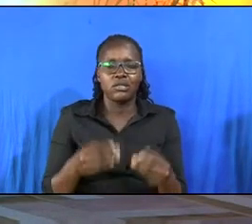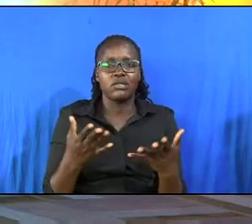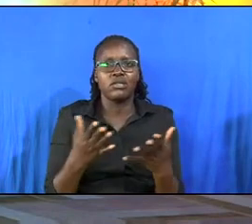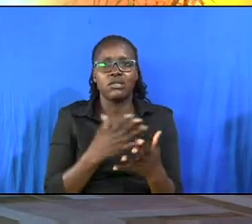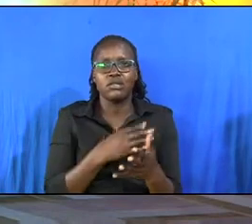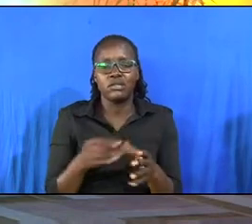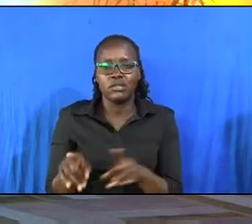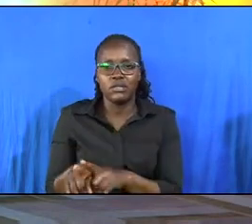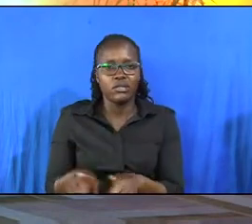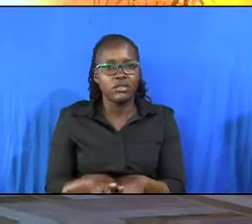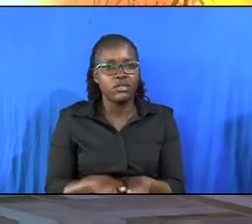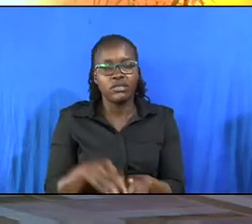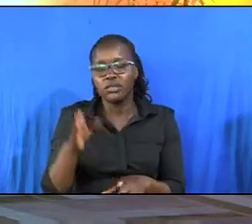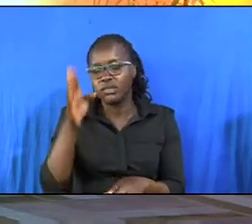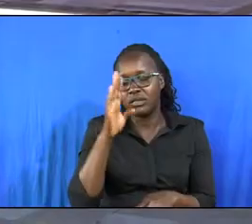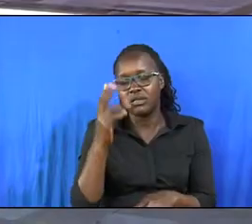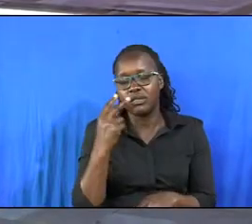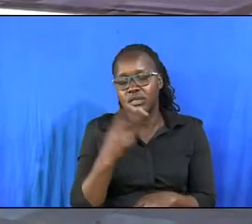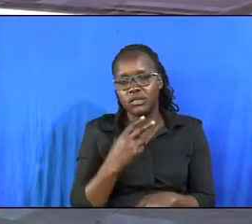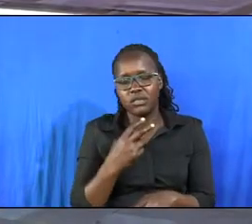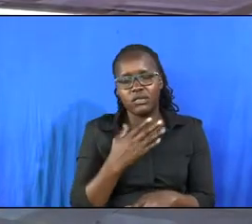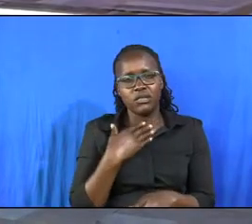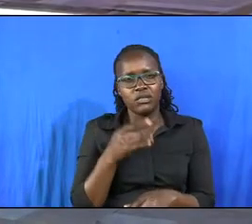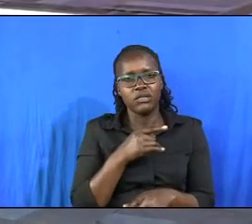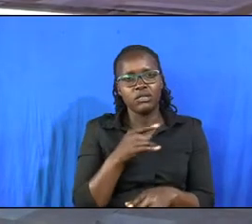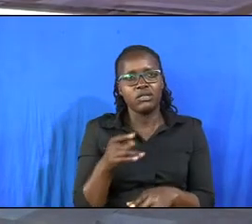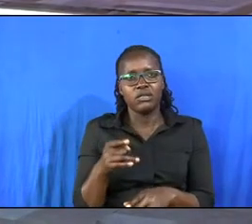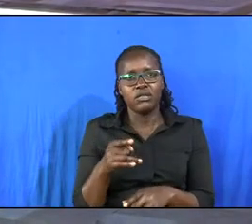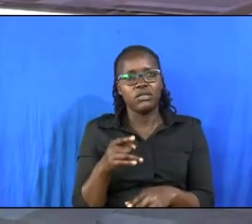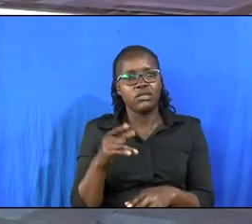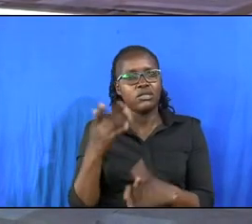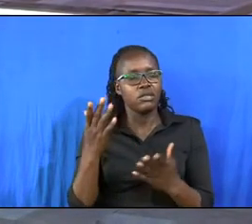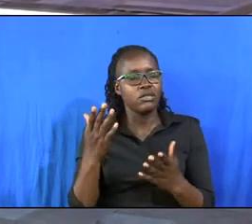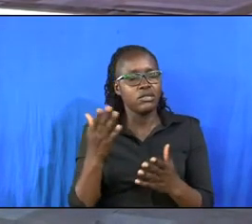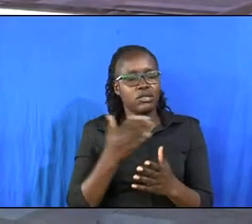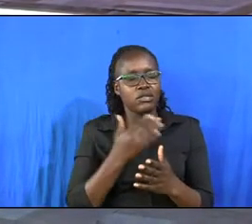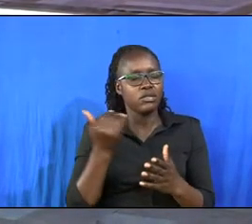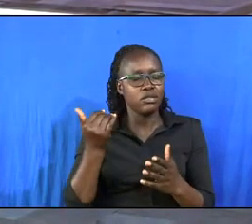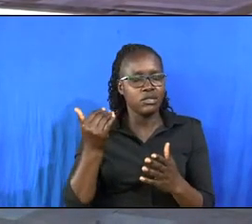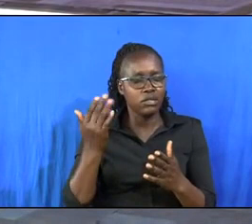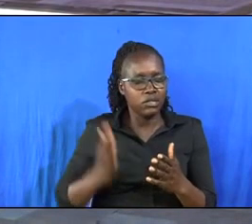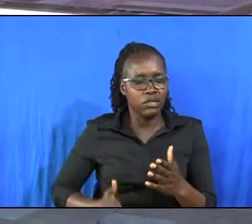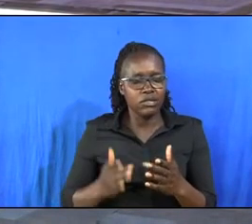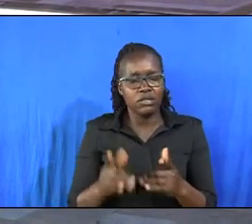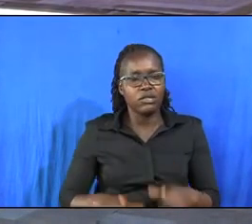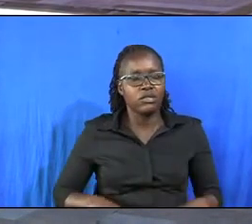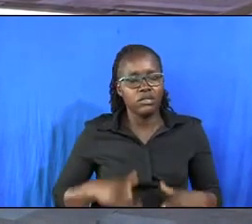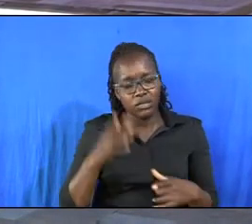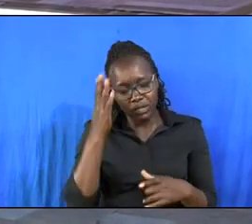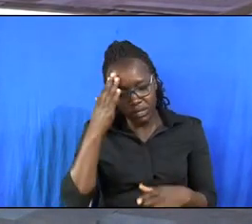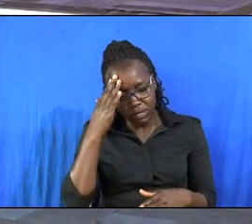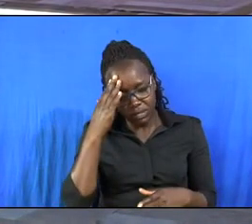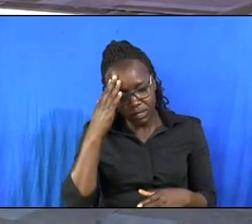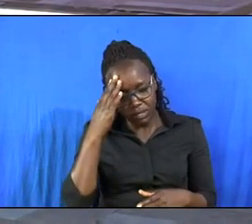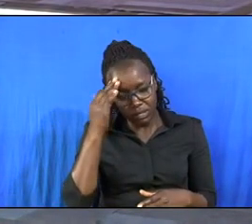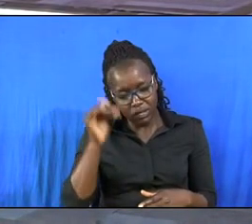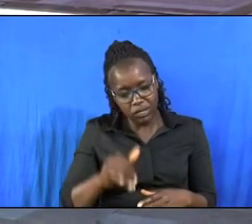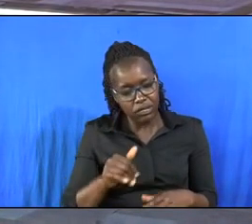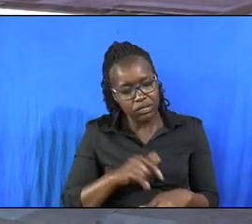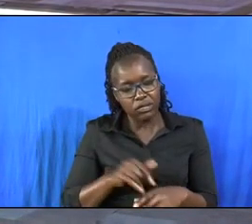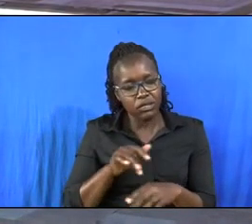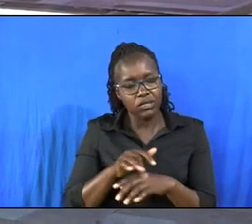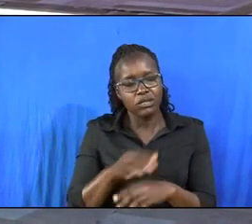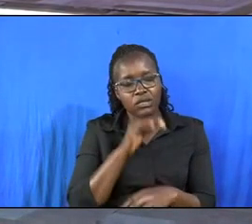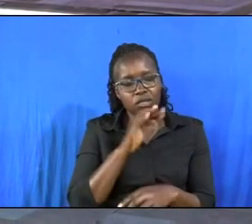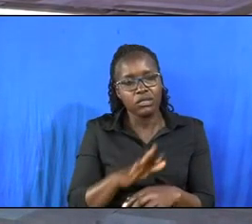an option God who wants you on the better side of life. We know that when he